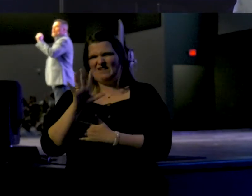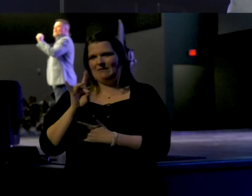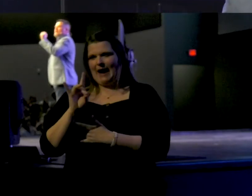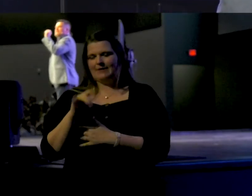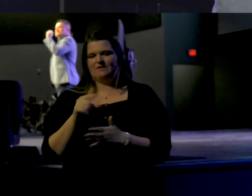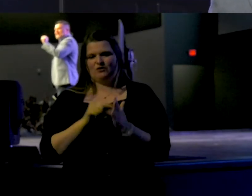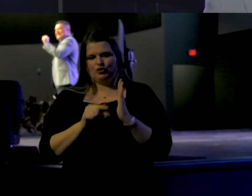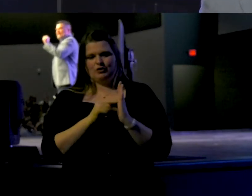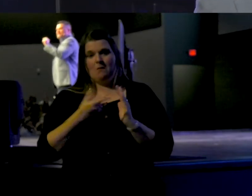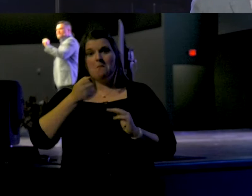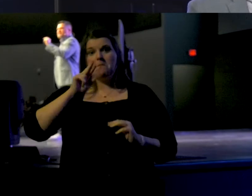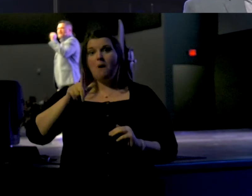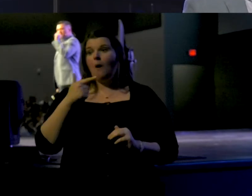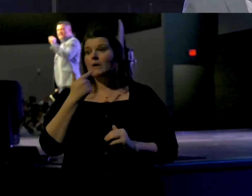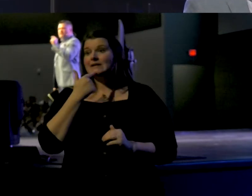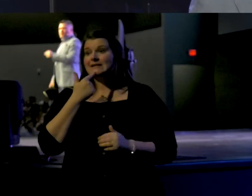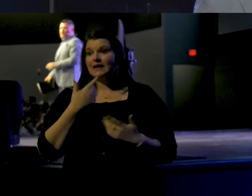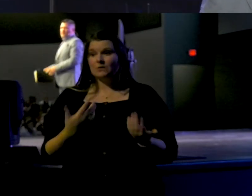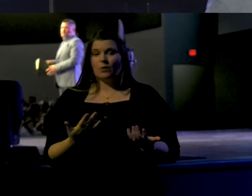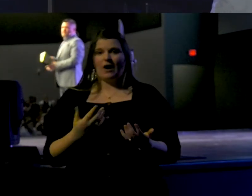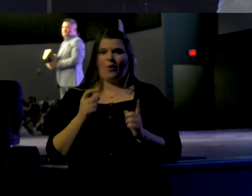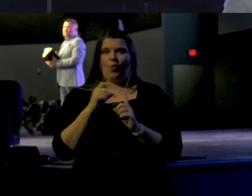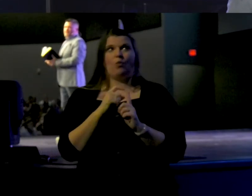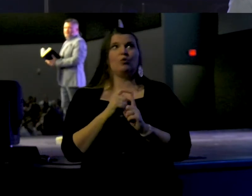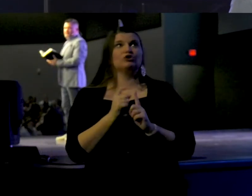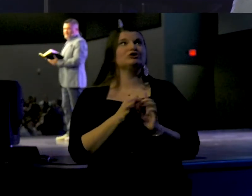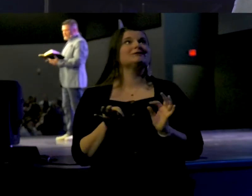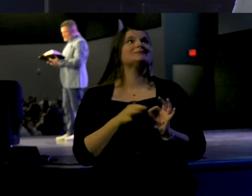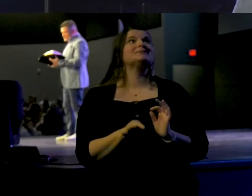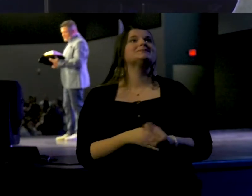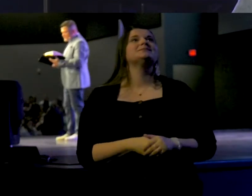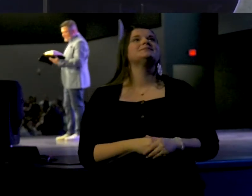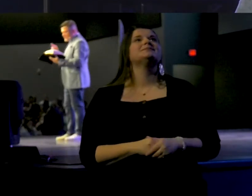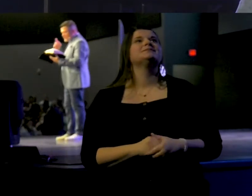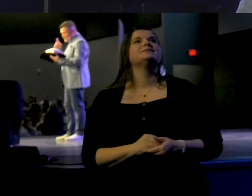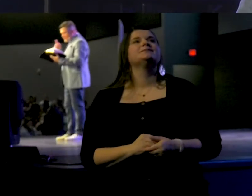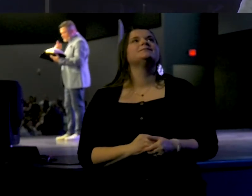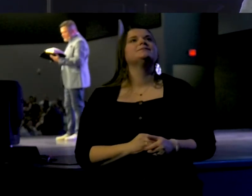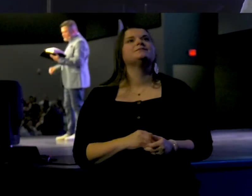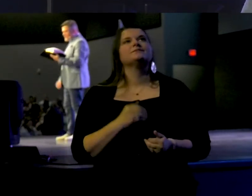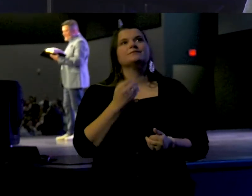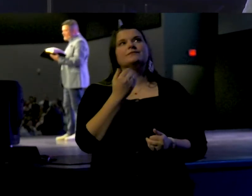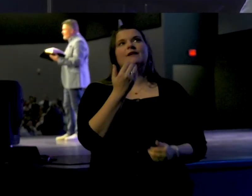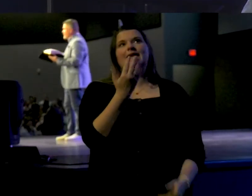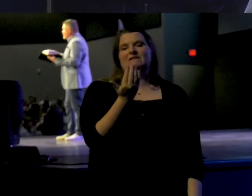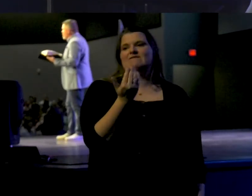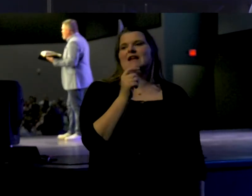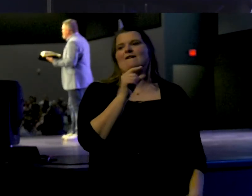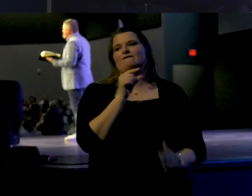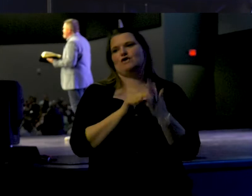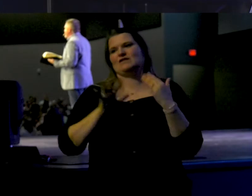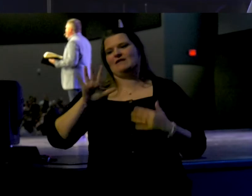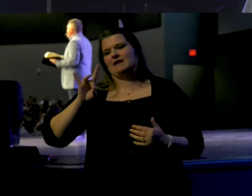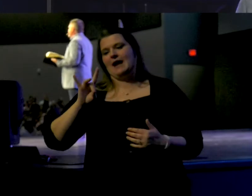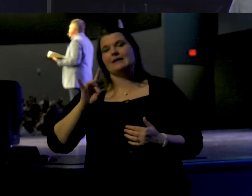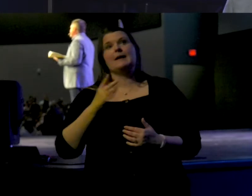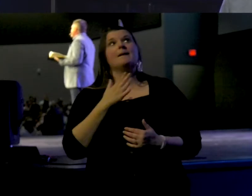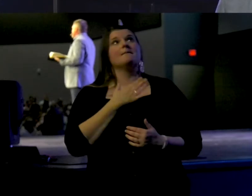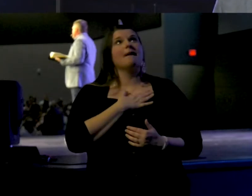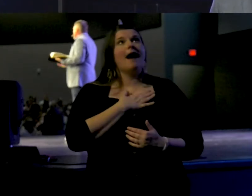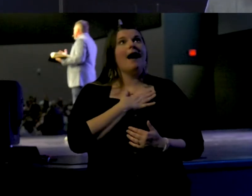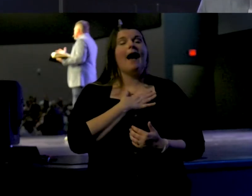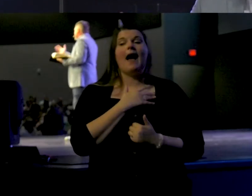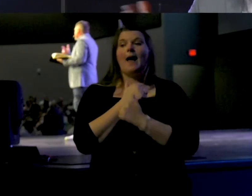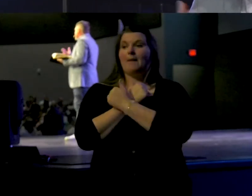Paul says these words. 1 Corinthians 15 verse 58. Therefore, my beloved.